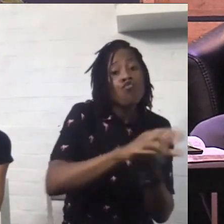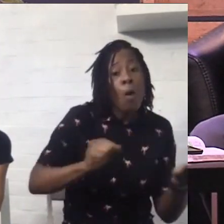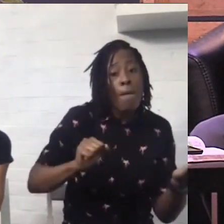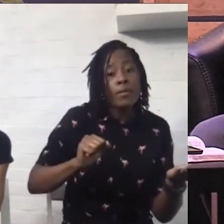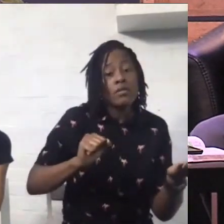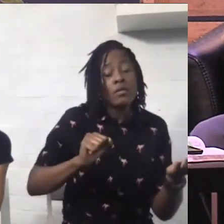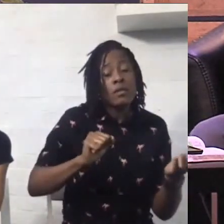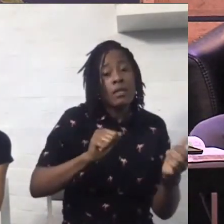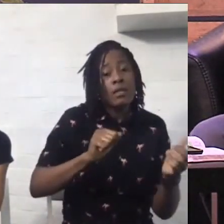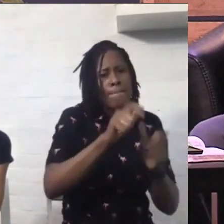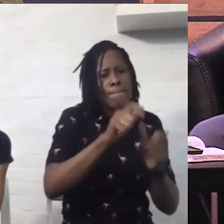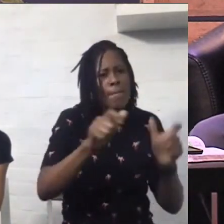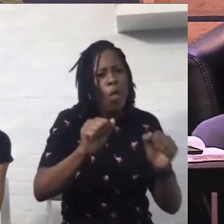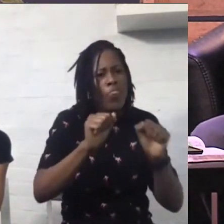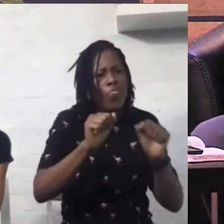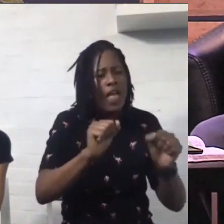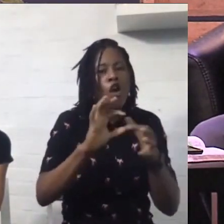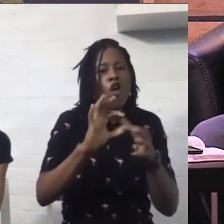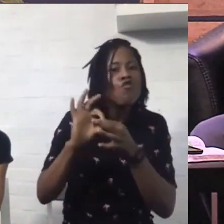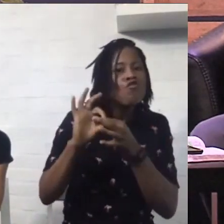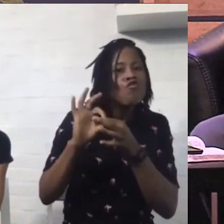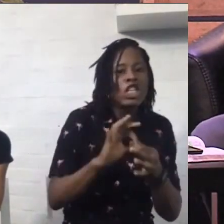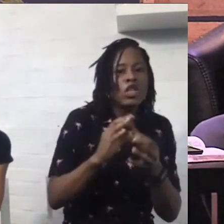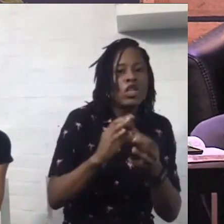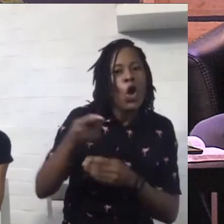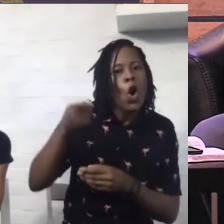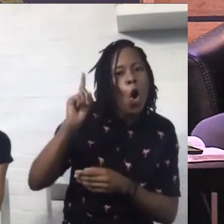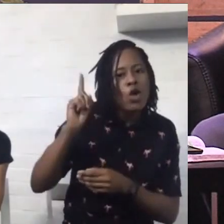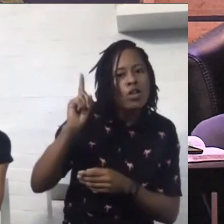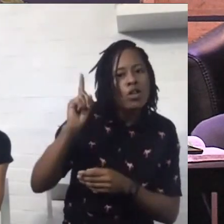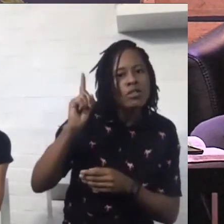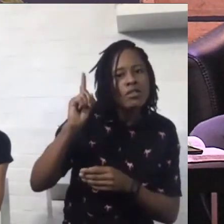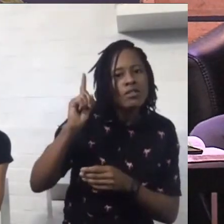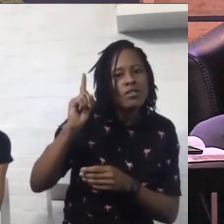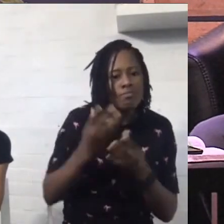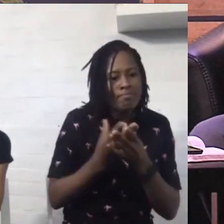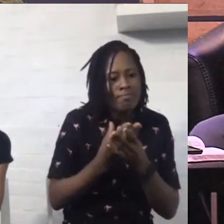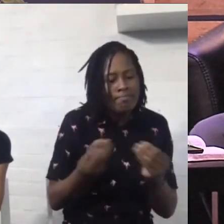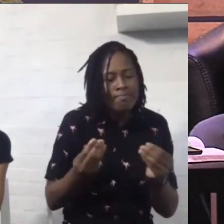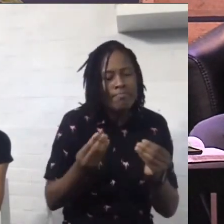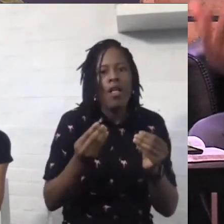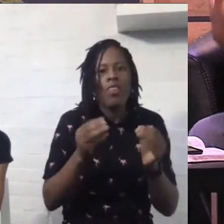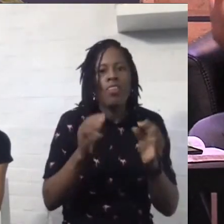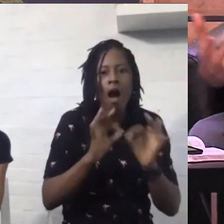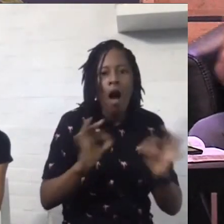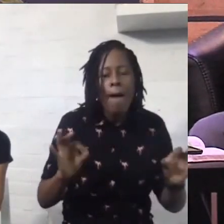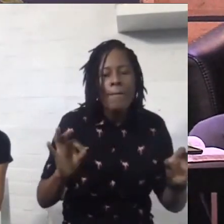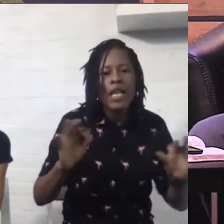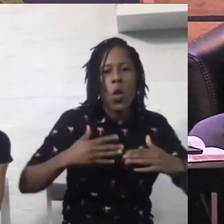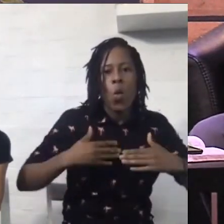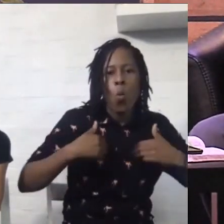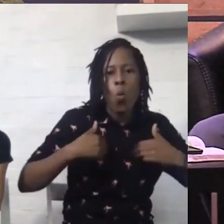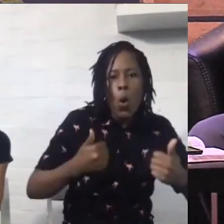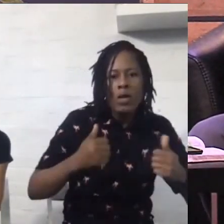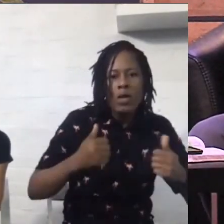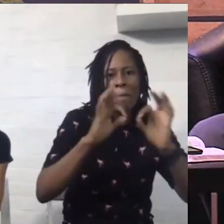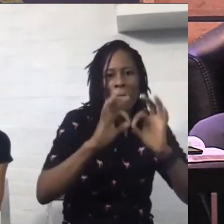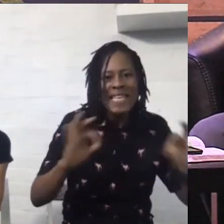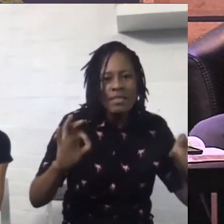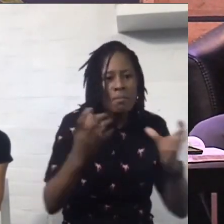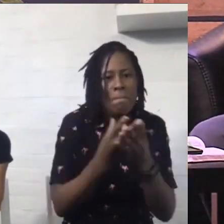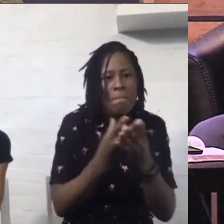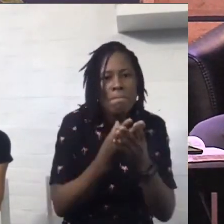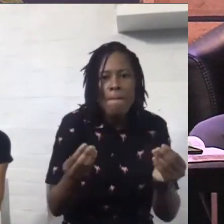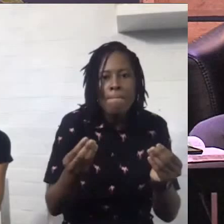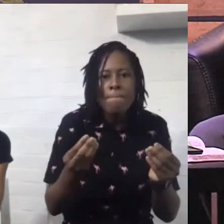which was harmony, wholeness, peace, well-being, healing, health, good relationships.